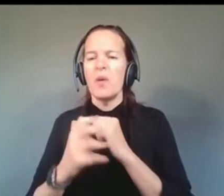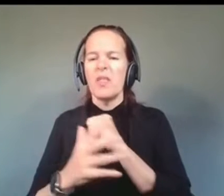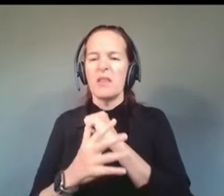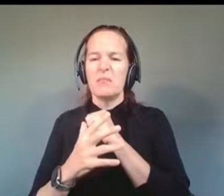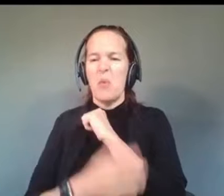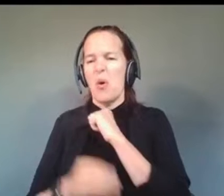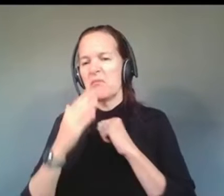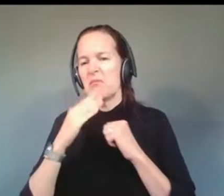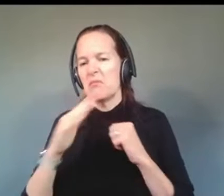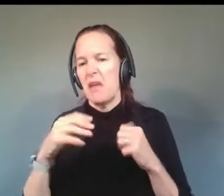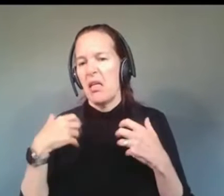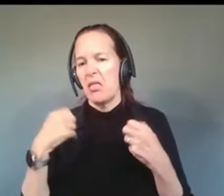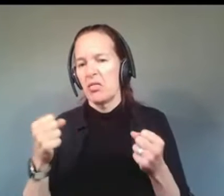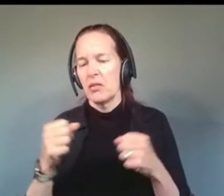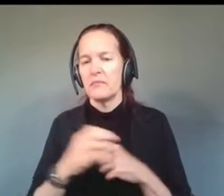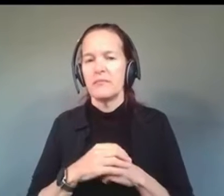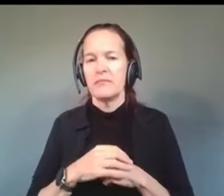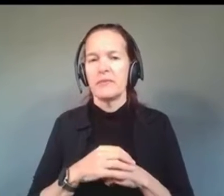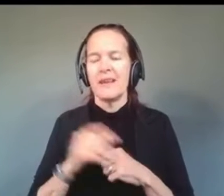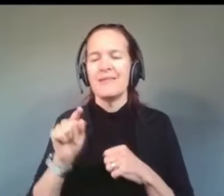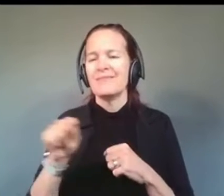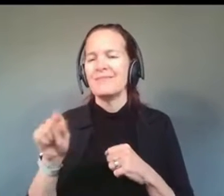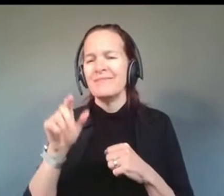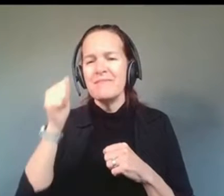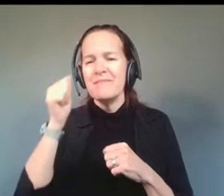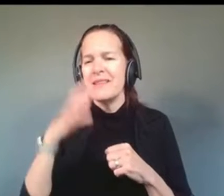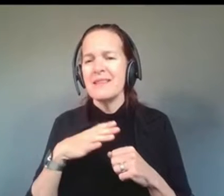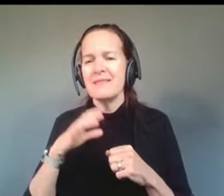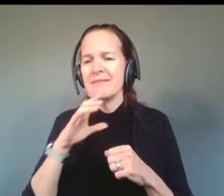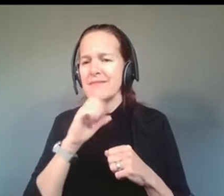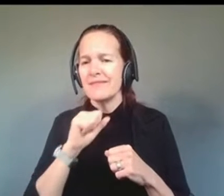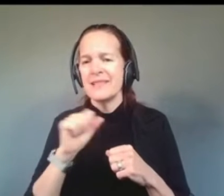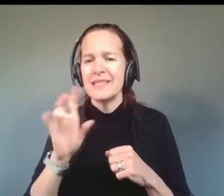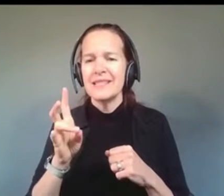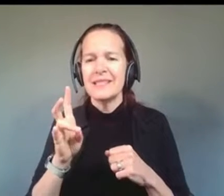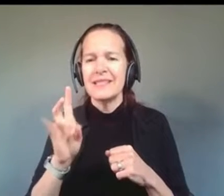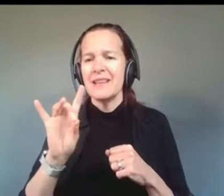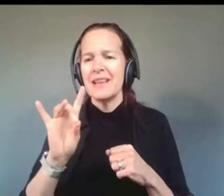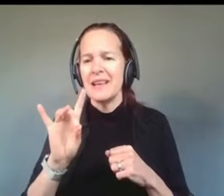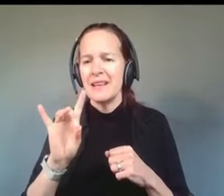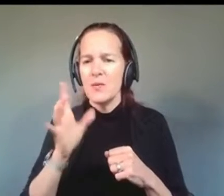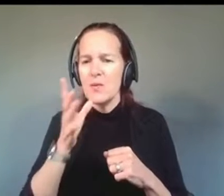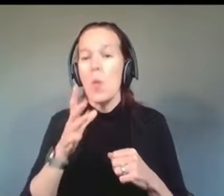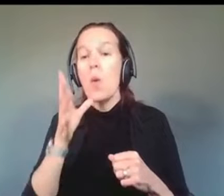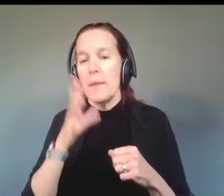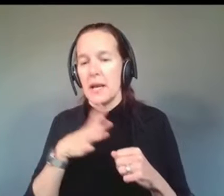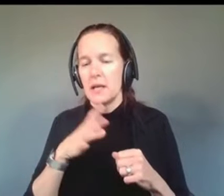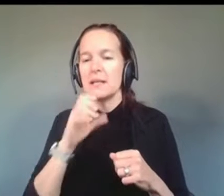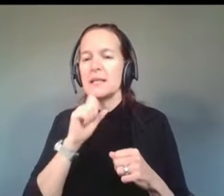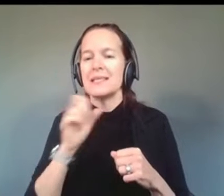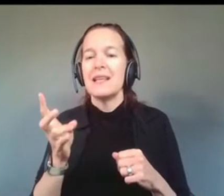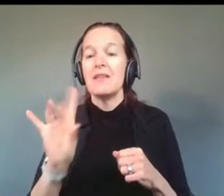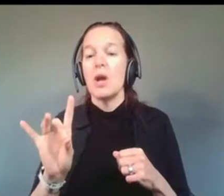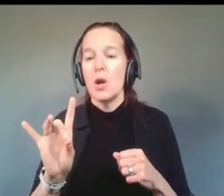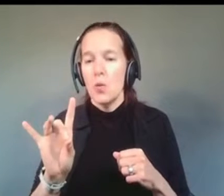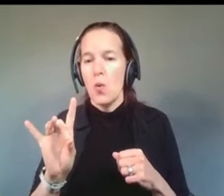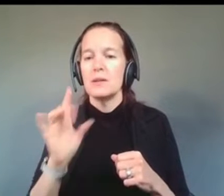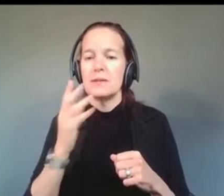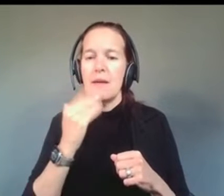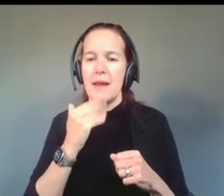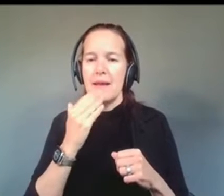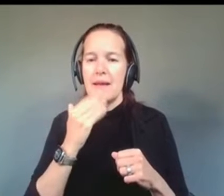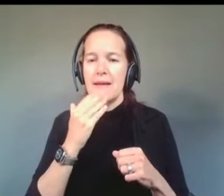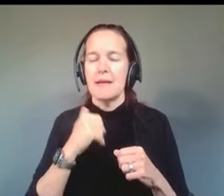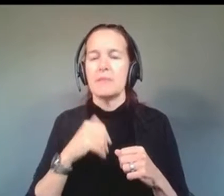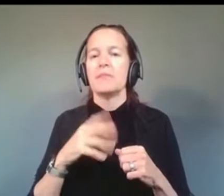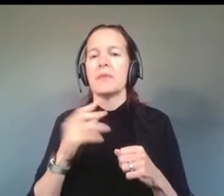Yolante H. is a 70-year-old diabetic living in Albany. As she is in the Medicare donut hole, she is charged